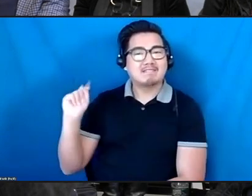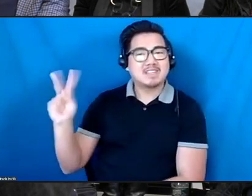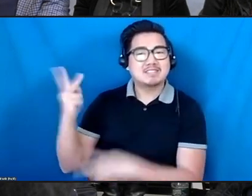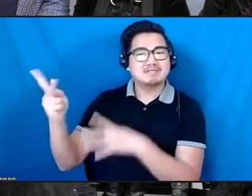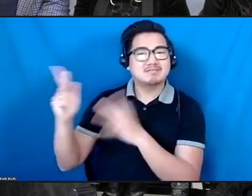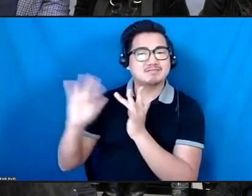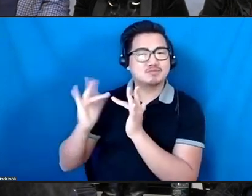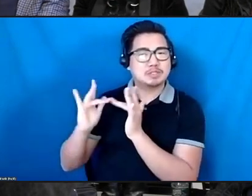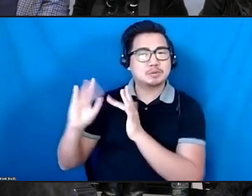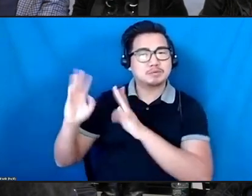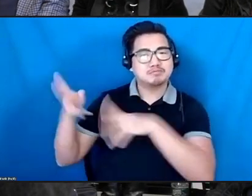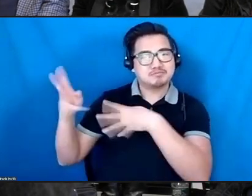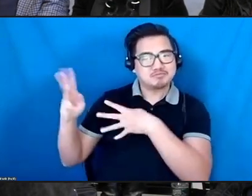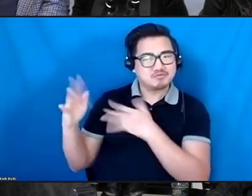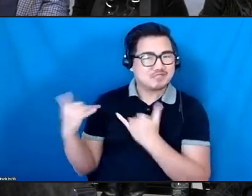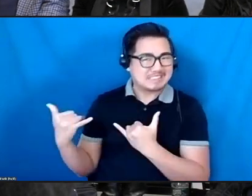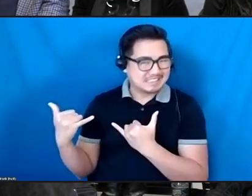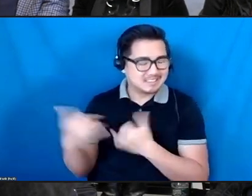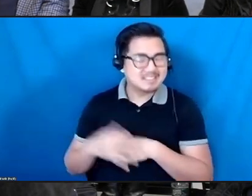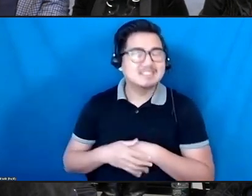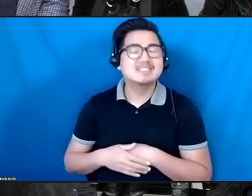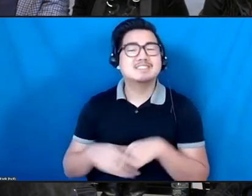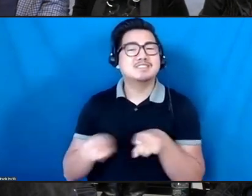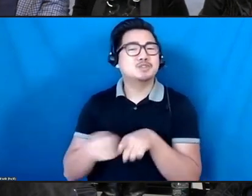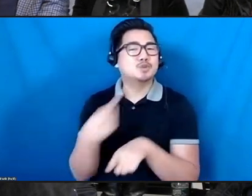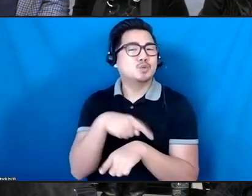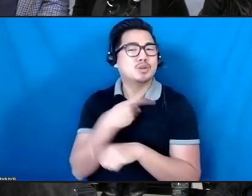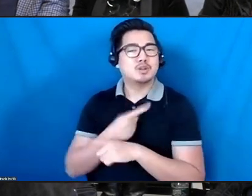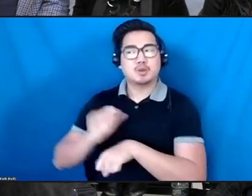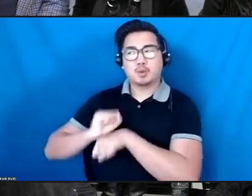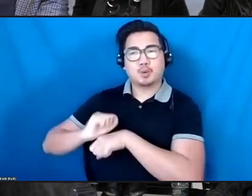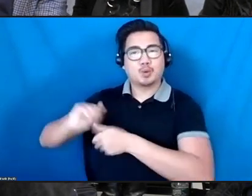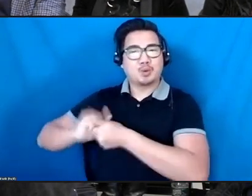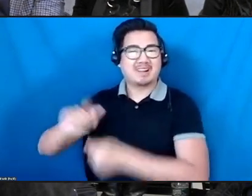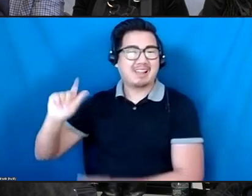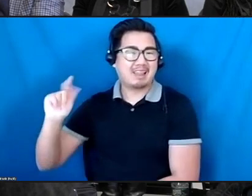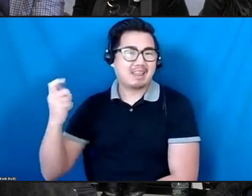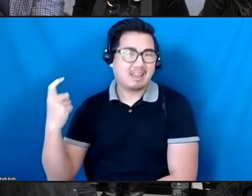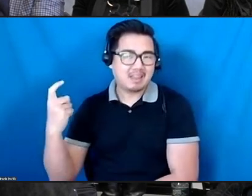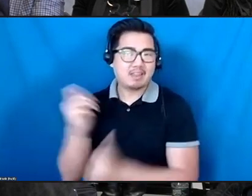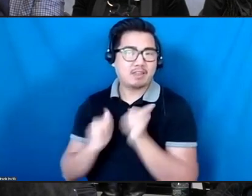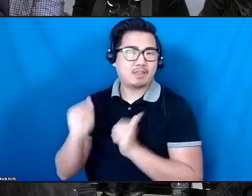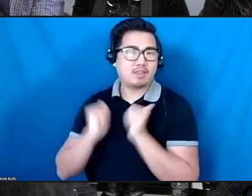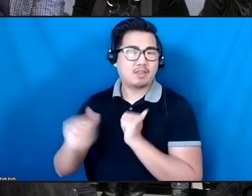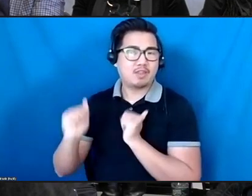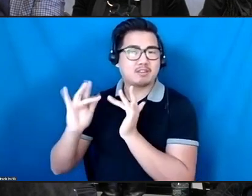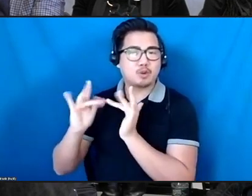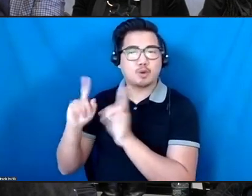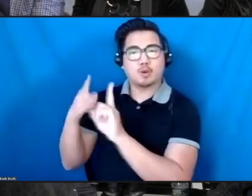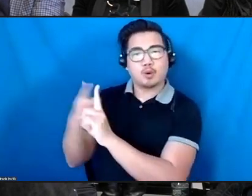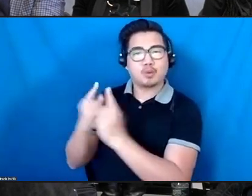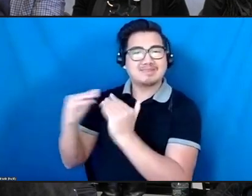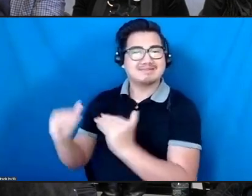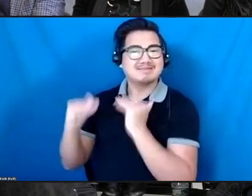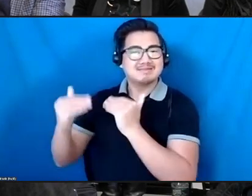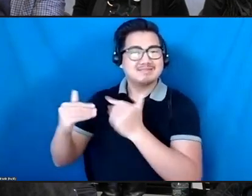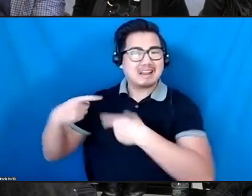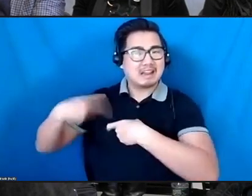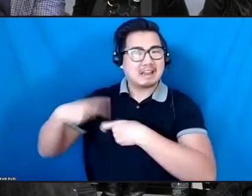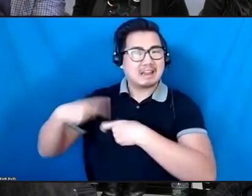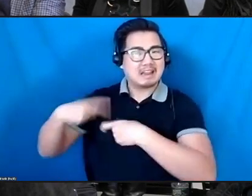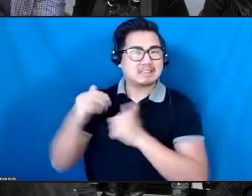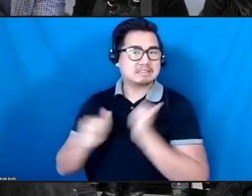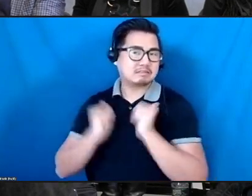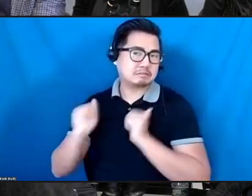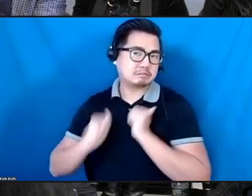and we also partner with the Latinx theater commons to advance the state of Latinx theater in the U.S. We're proud to